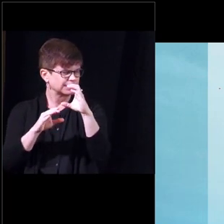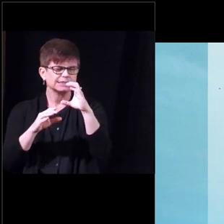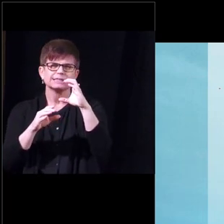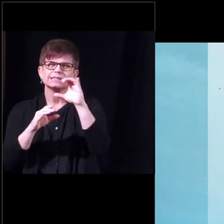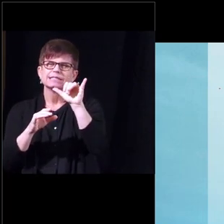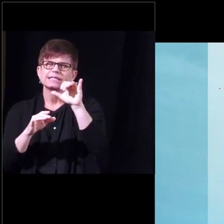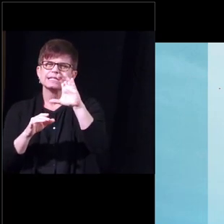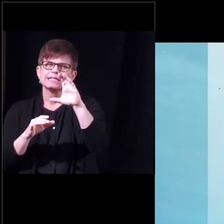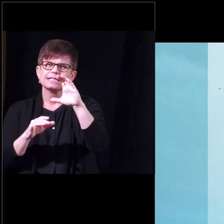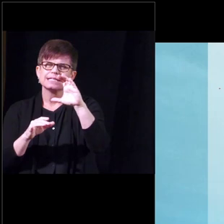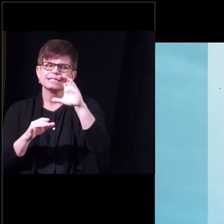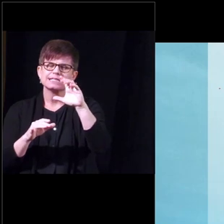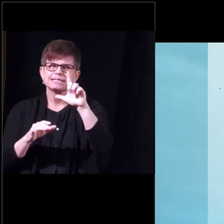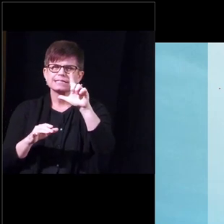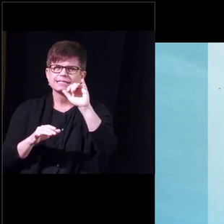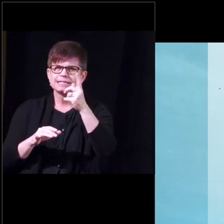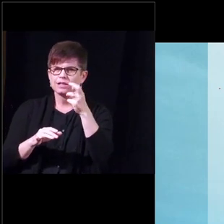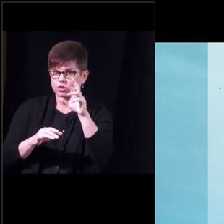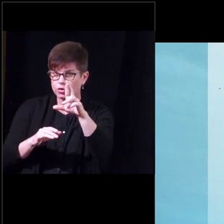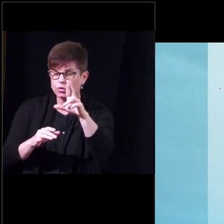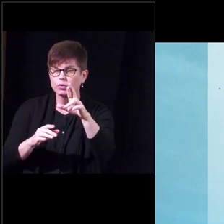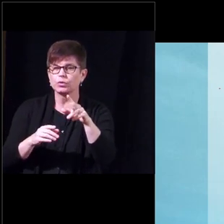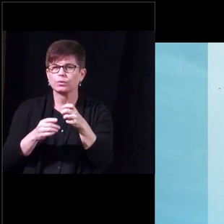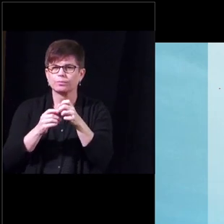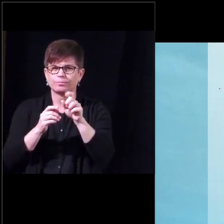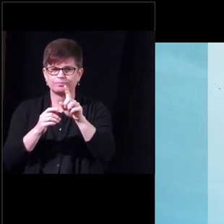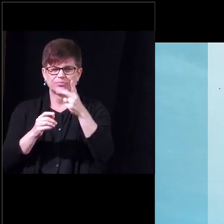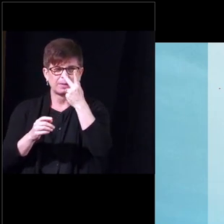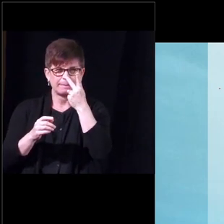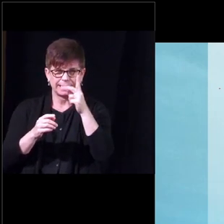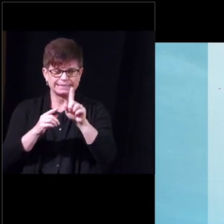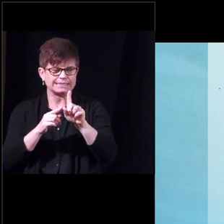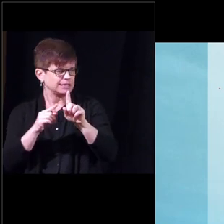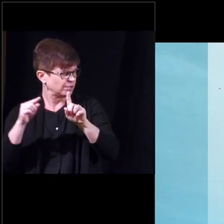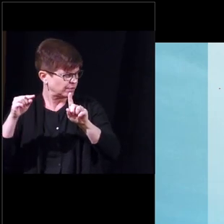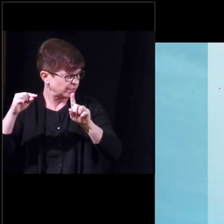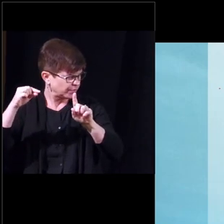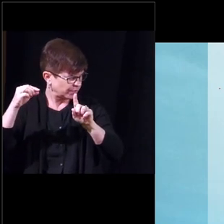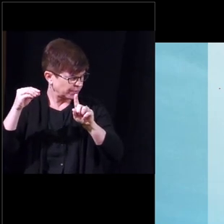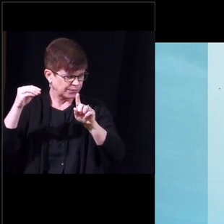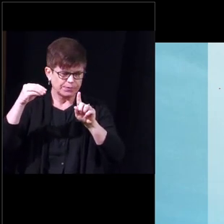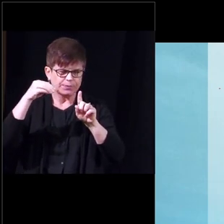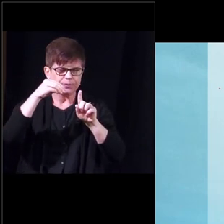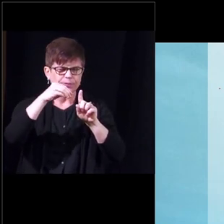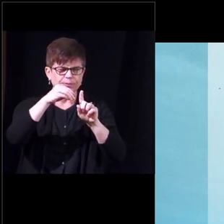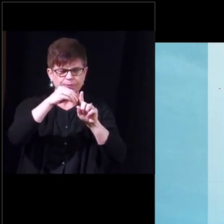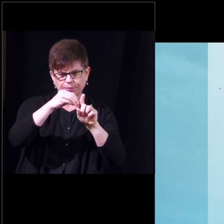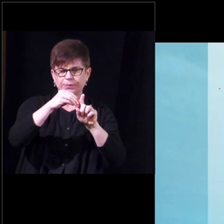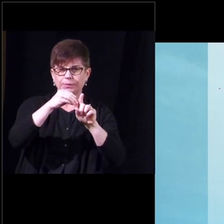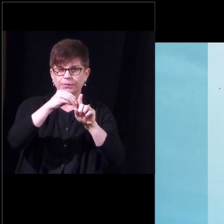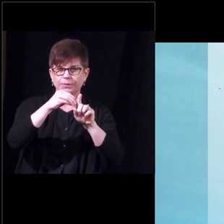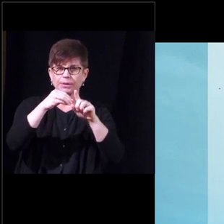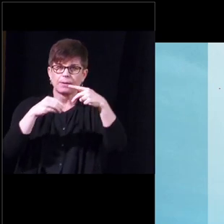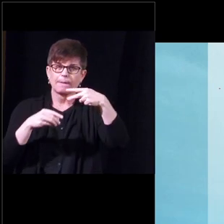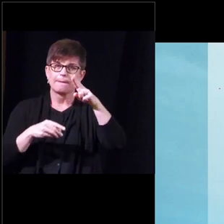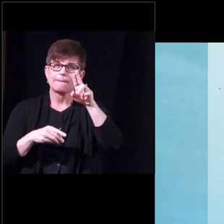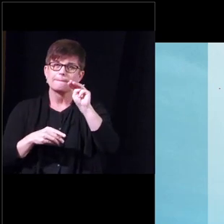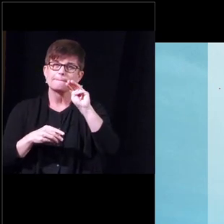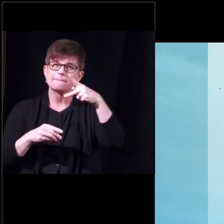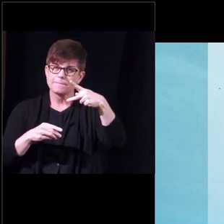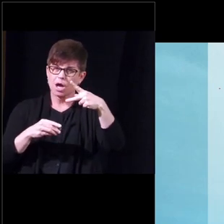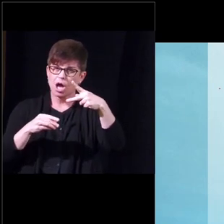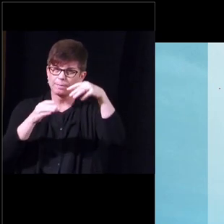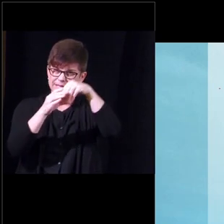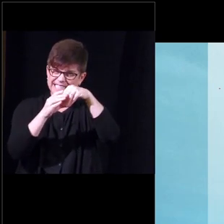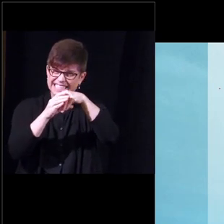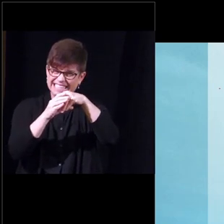cavernosum it's above where the urine and the semen flow through the urethra there's a pump that is placed inside